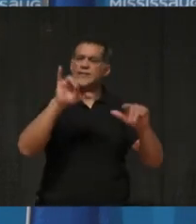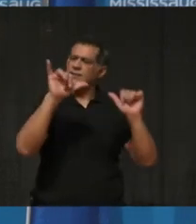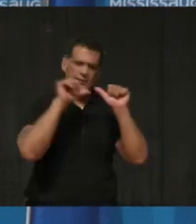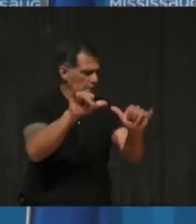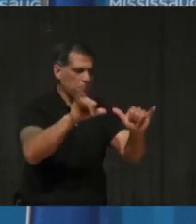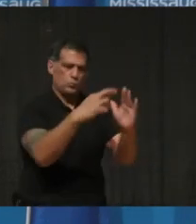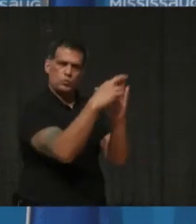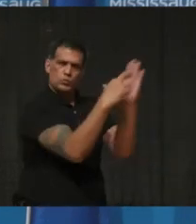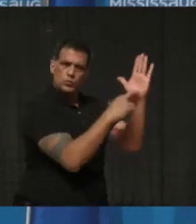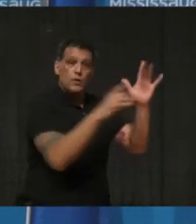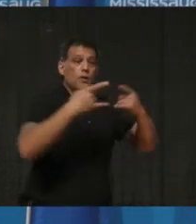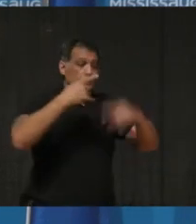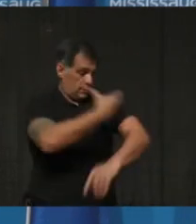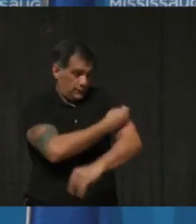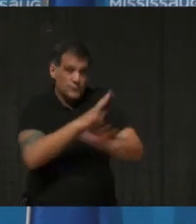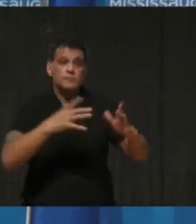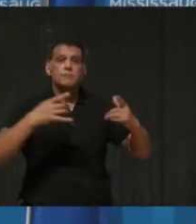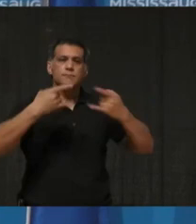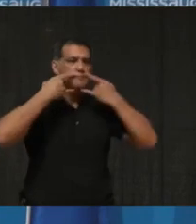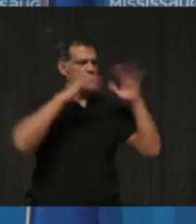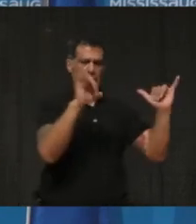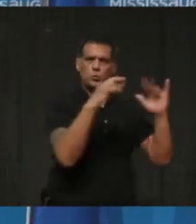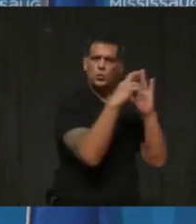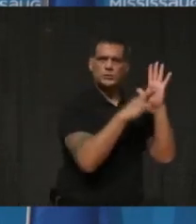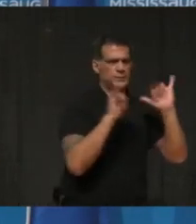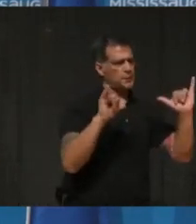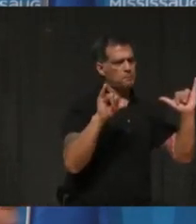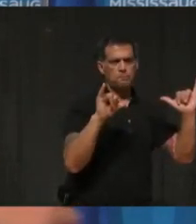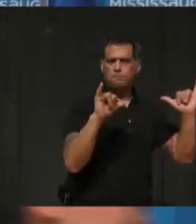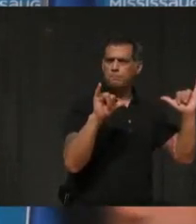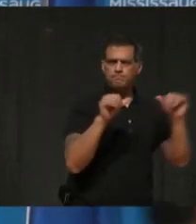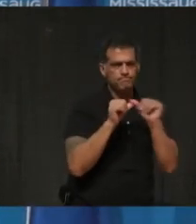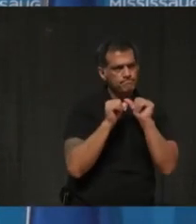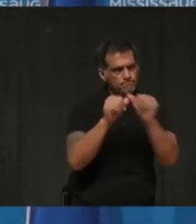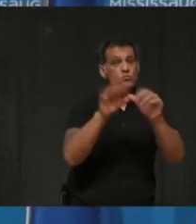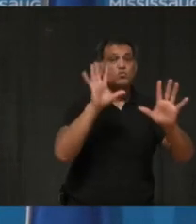Patience remains our best weapon. Thank you and I'll pass it back to Madam Mayor.